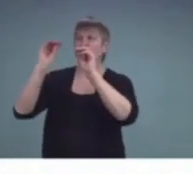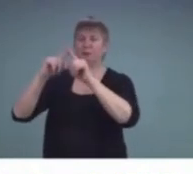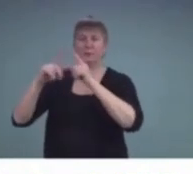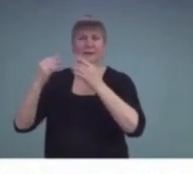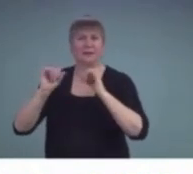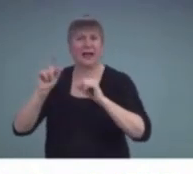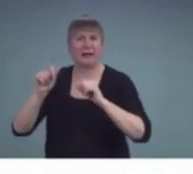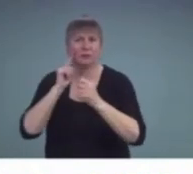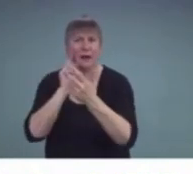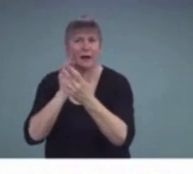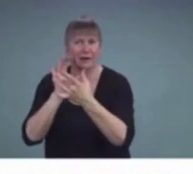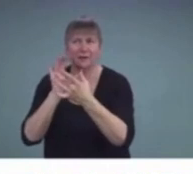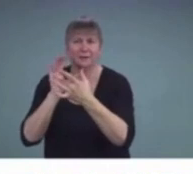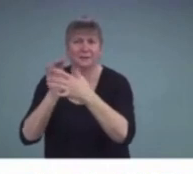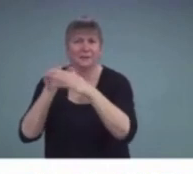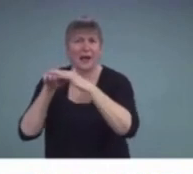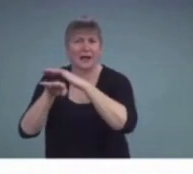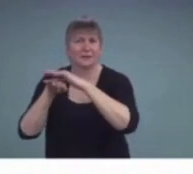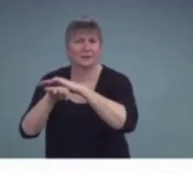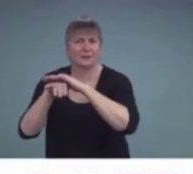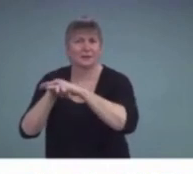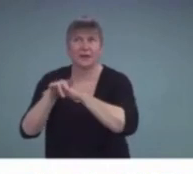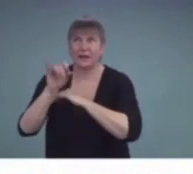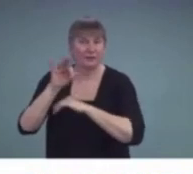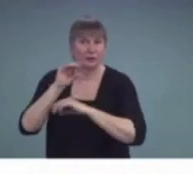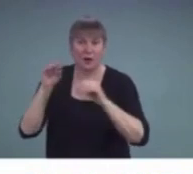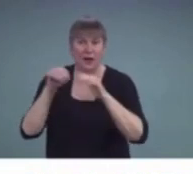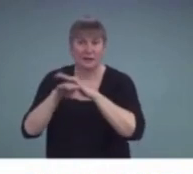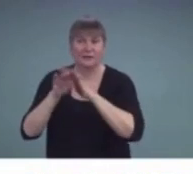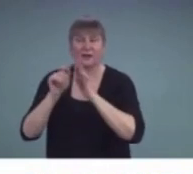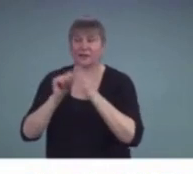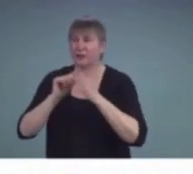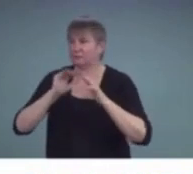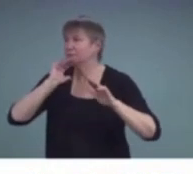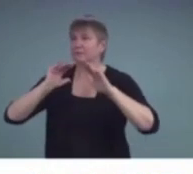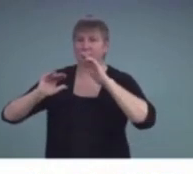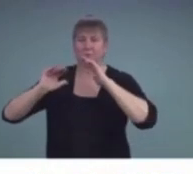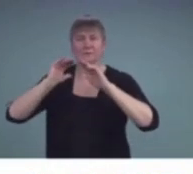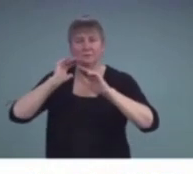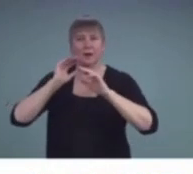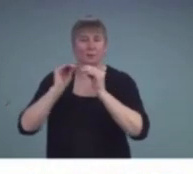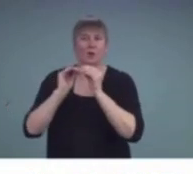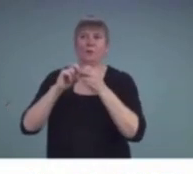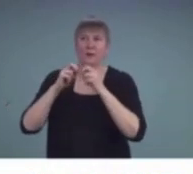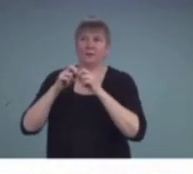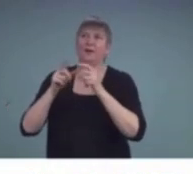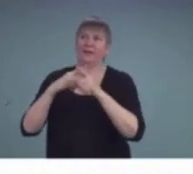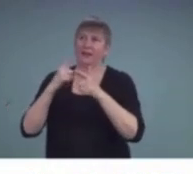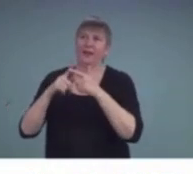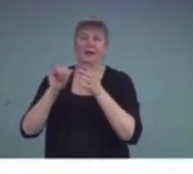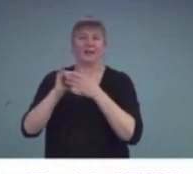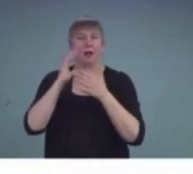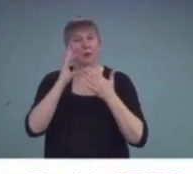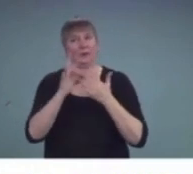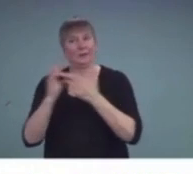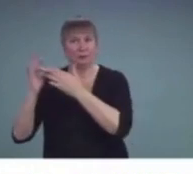Or what's going to happen is you're going to develop more problems that will require special education.